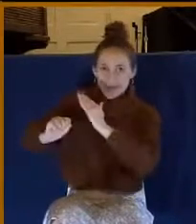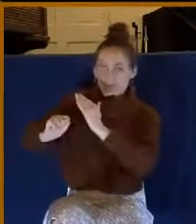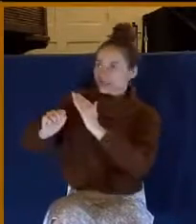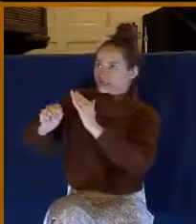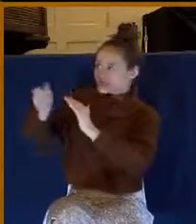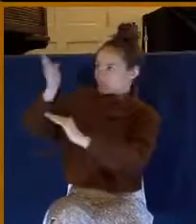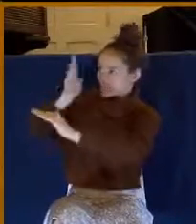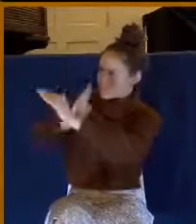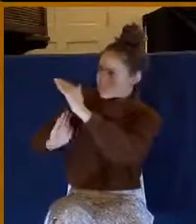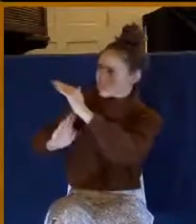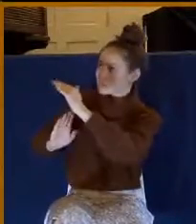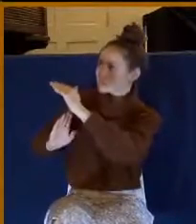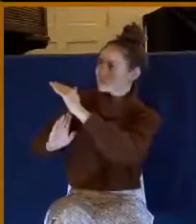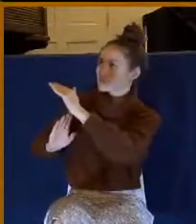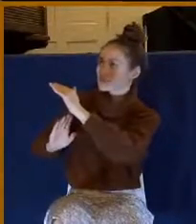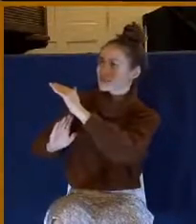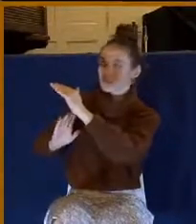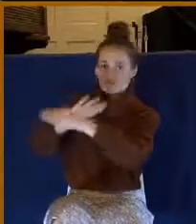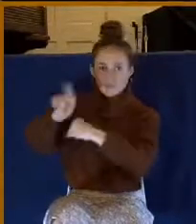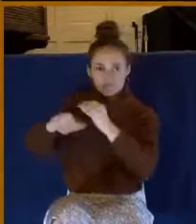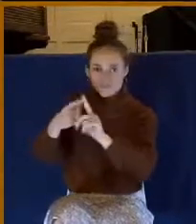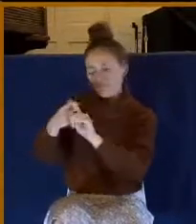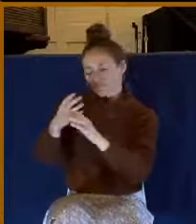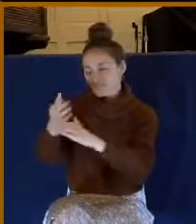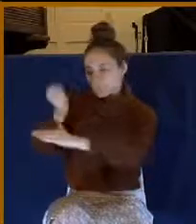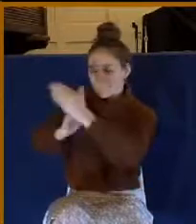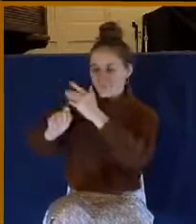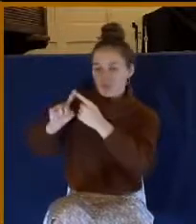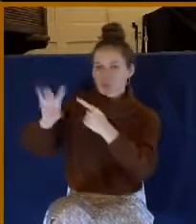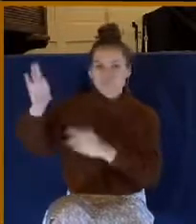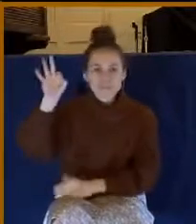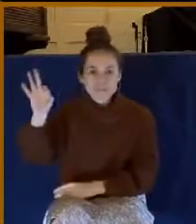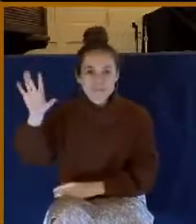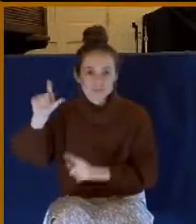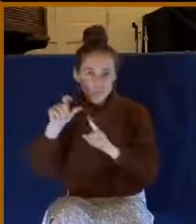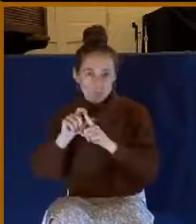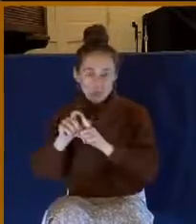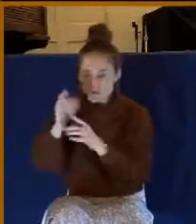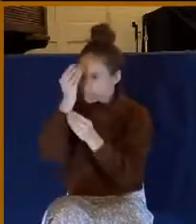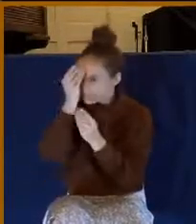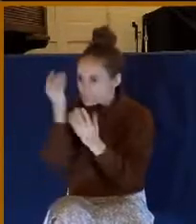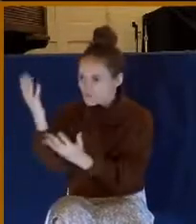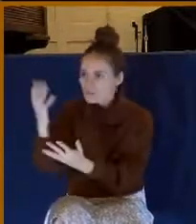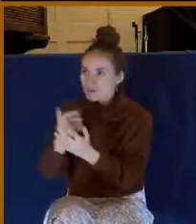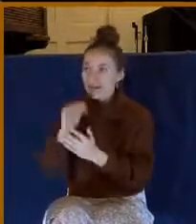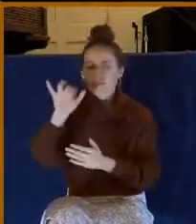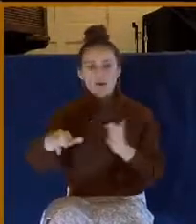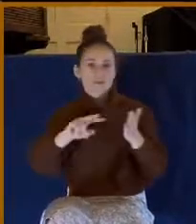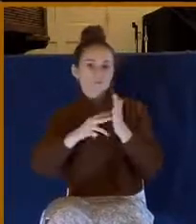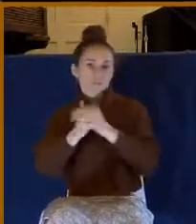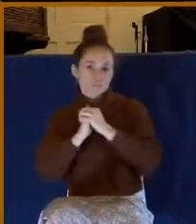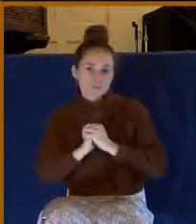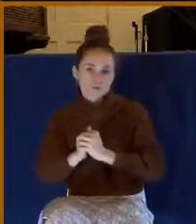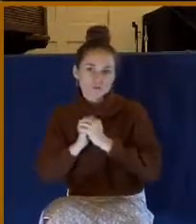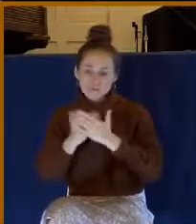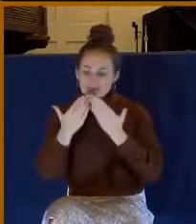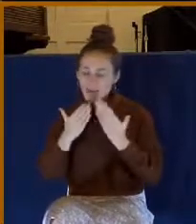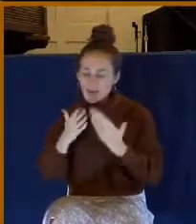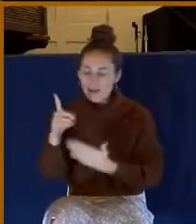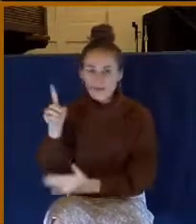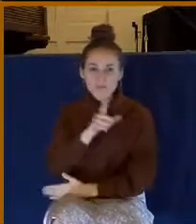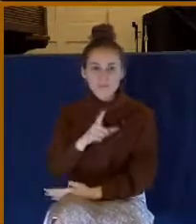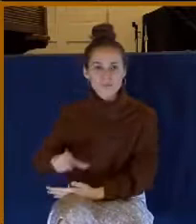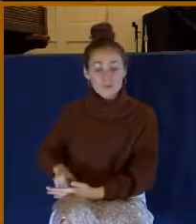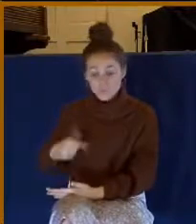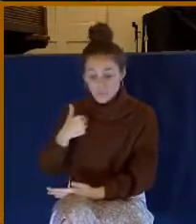his word, all of that is an act of thanksgiving and worship to God. And so we give